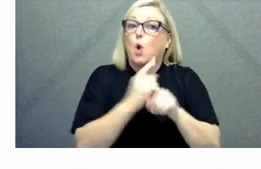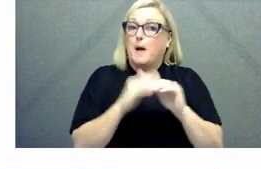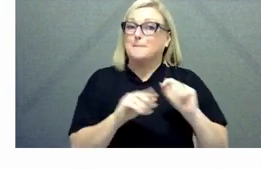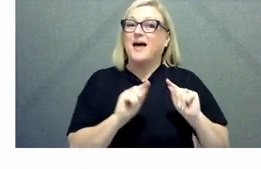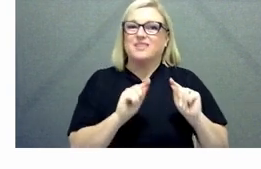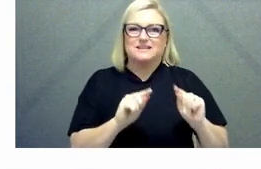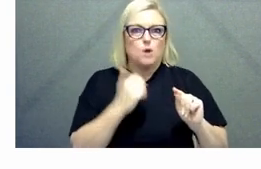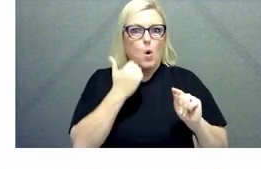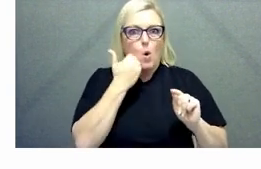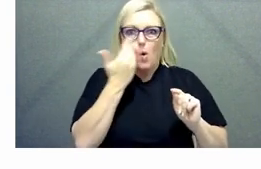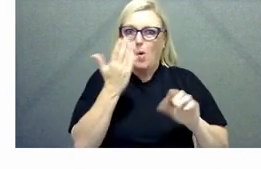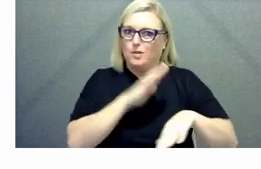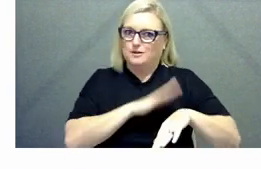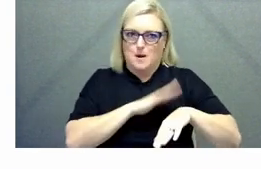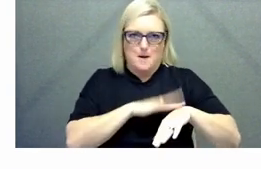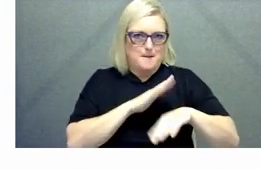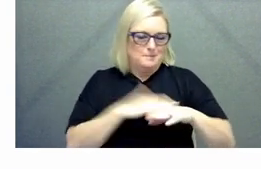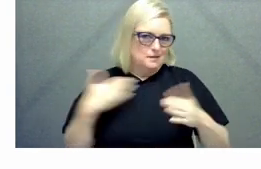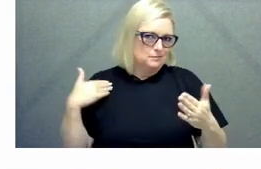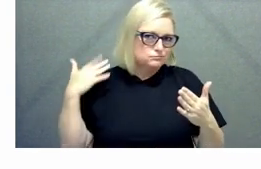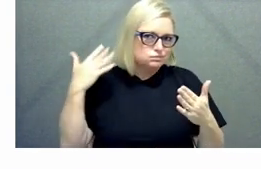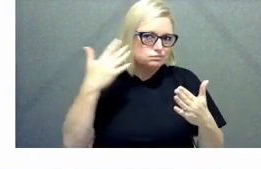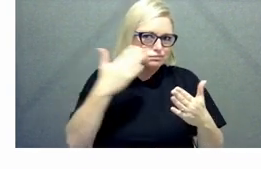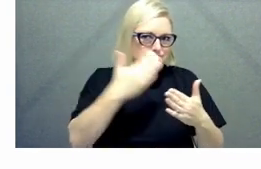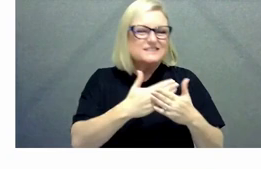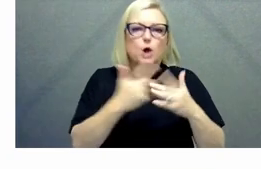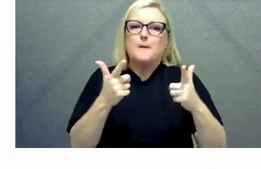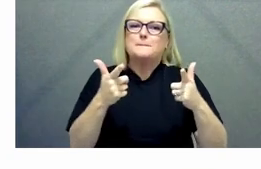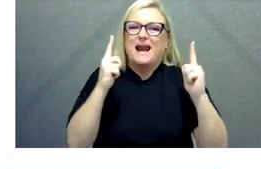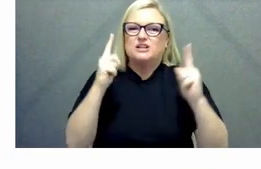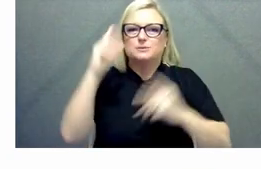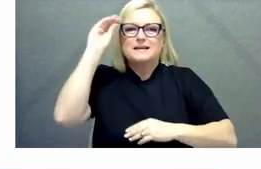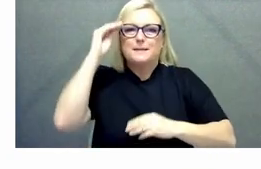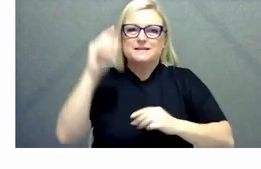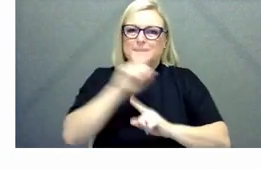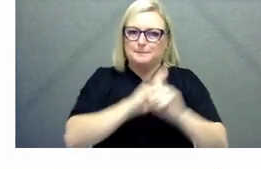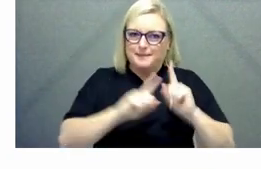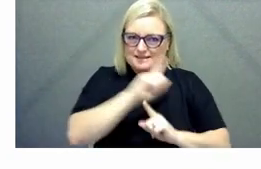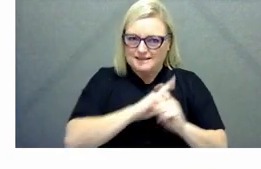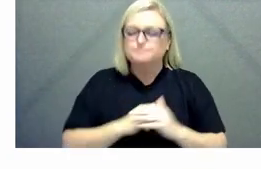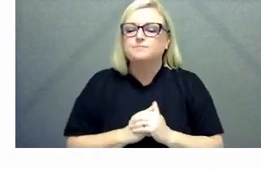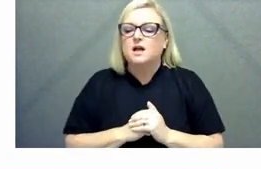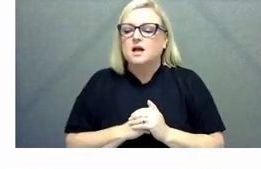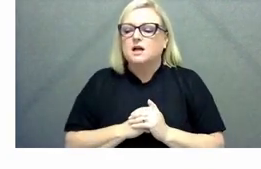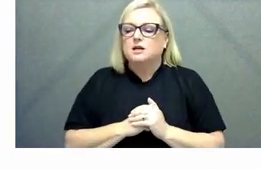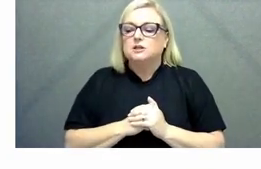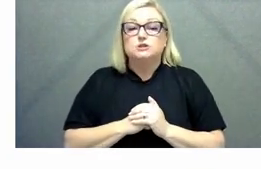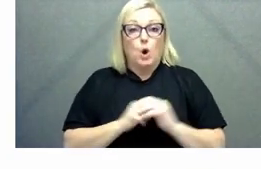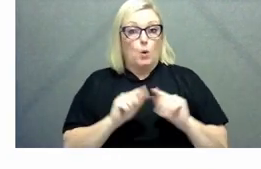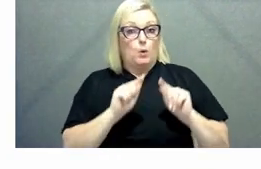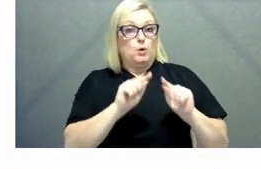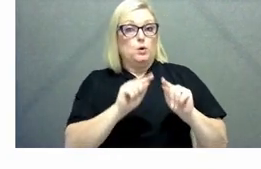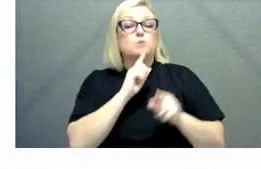in in management committee meetings so with a new invigorated focus on building a high mobility